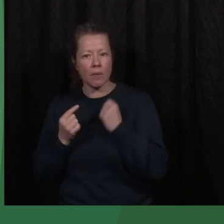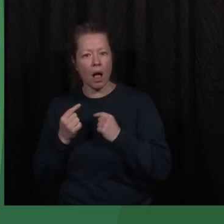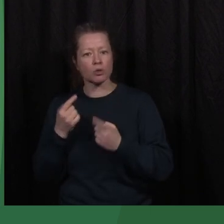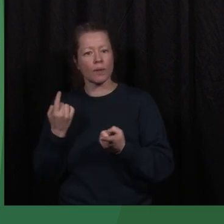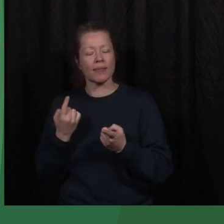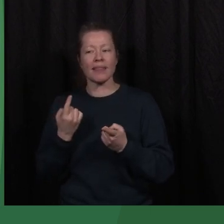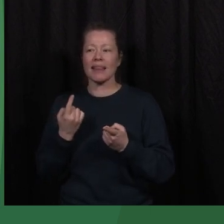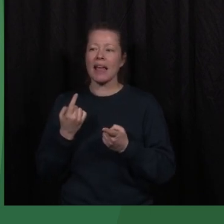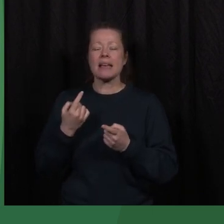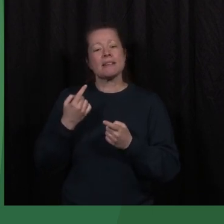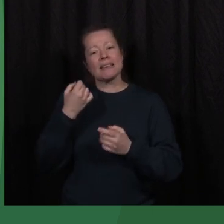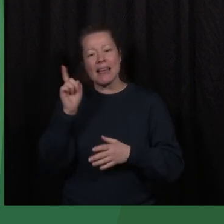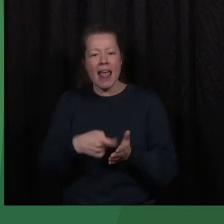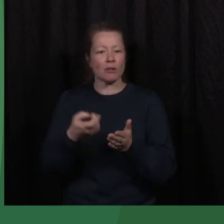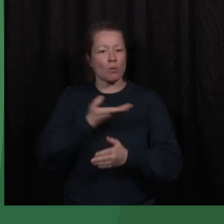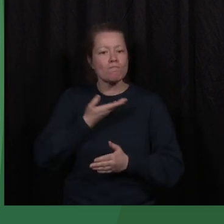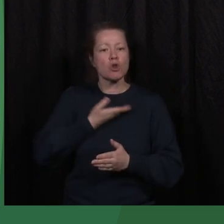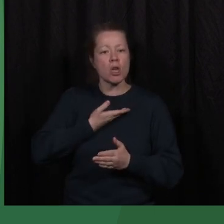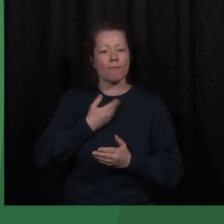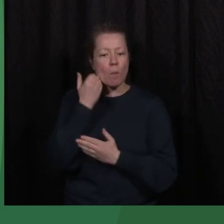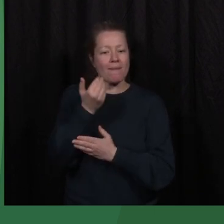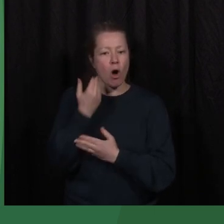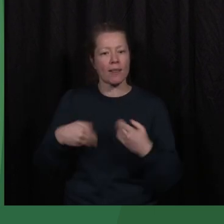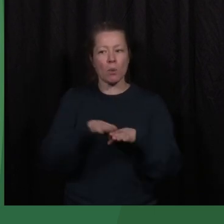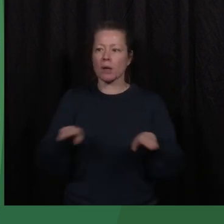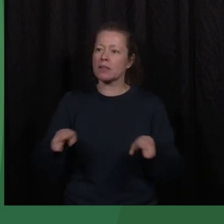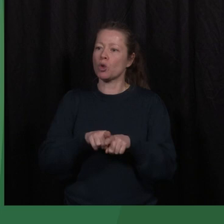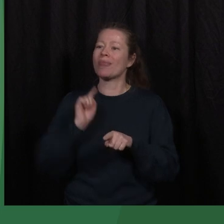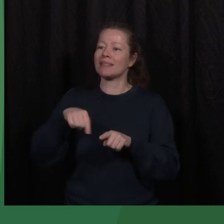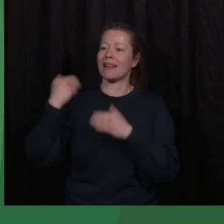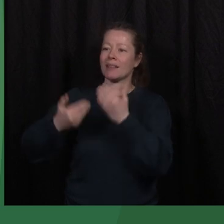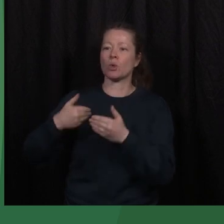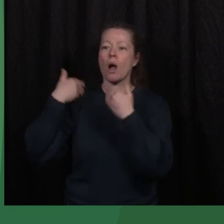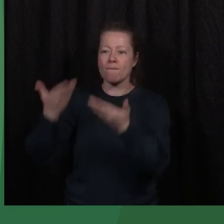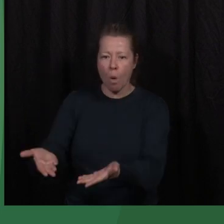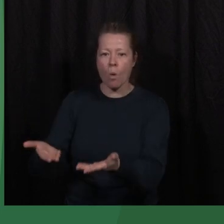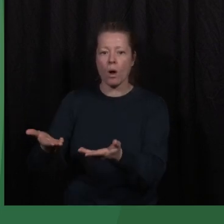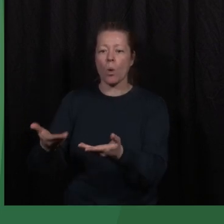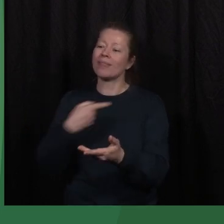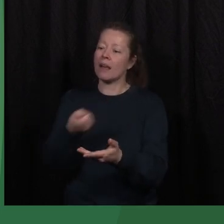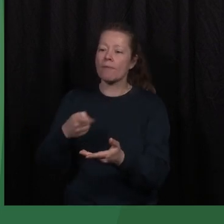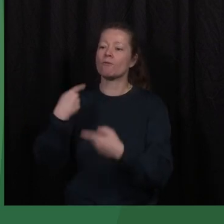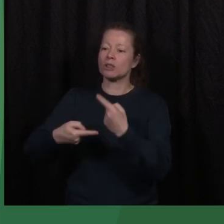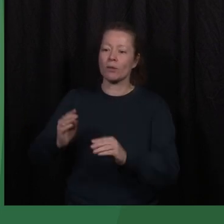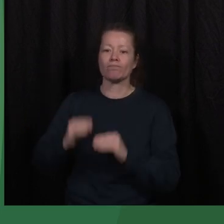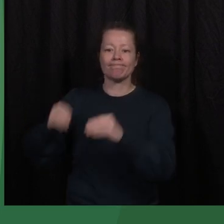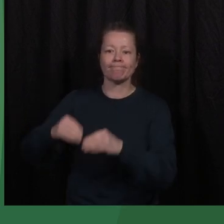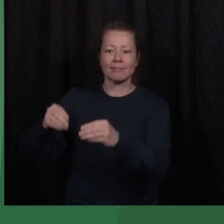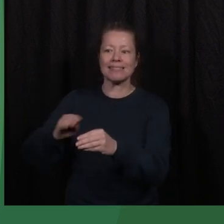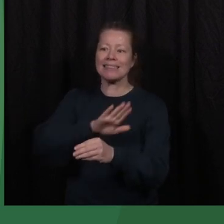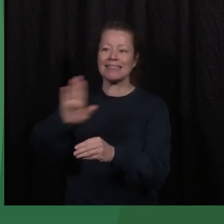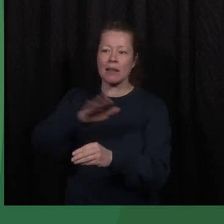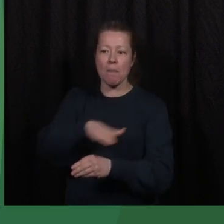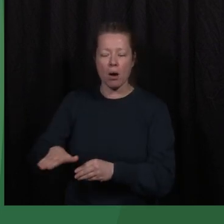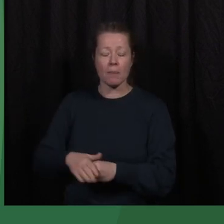our democratic gains, so that another generation can enjoy them, so that they can pass it on to their children. But before that, it takes